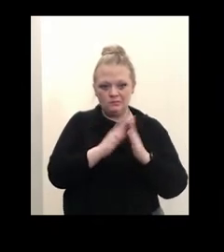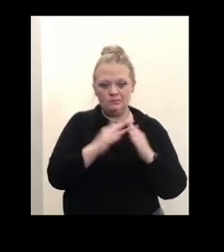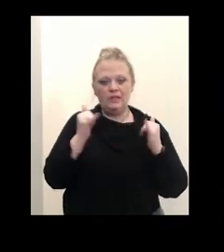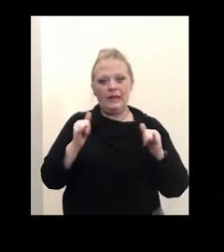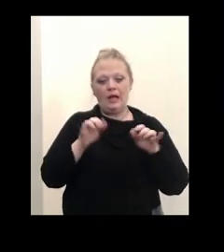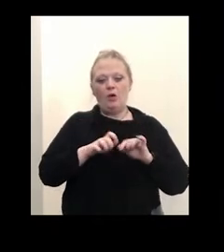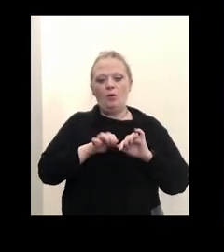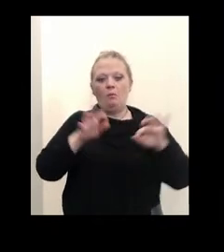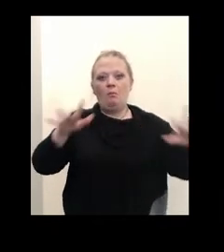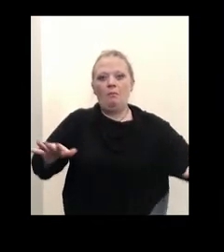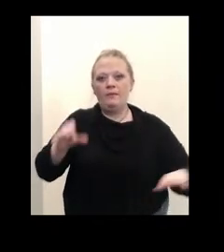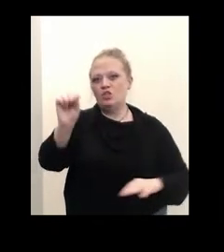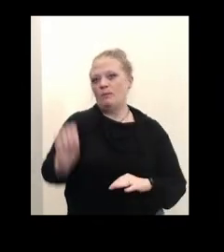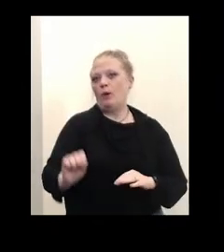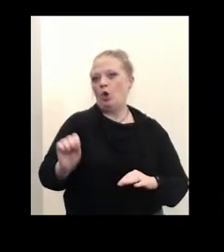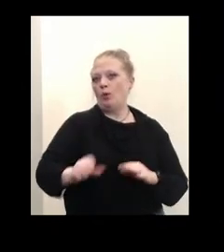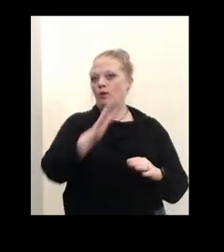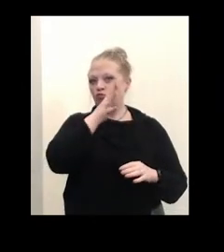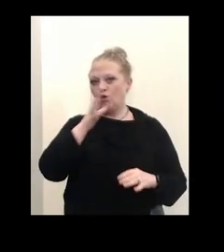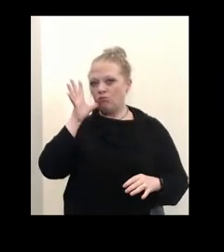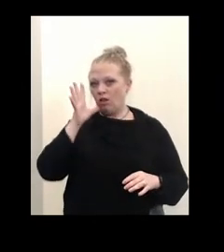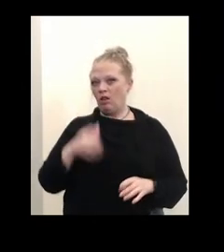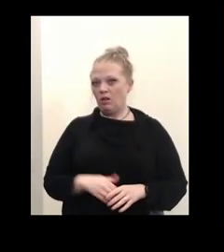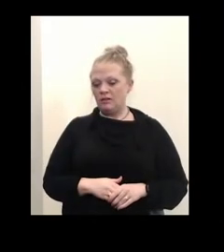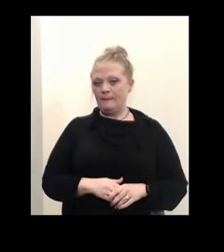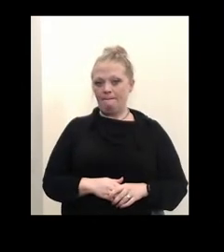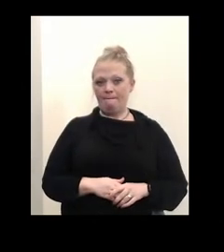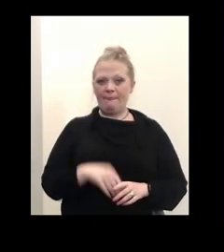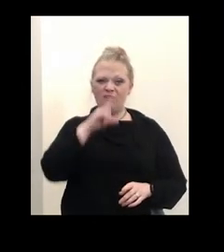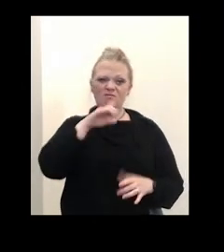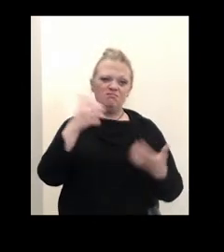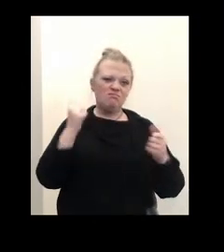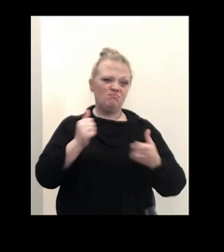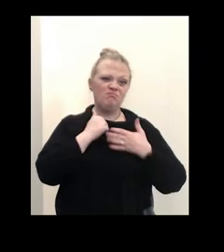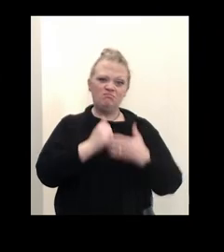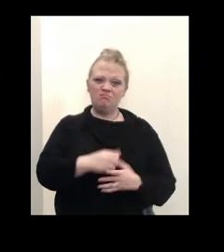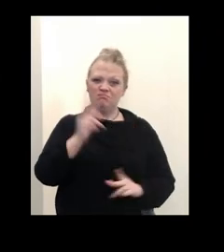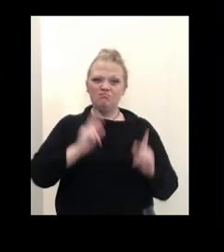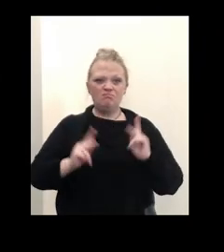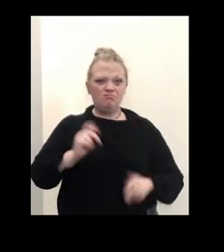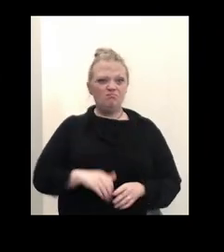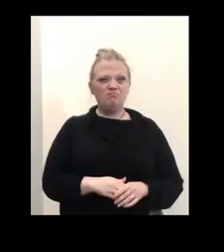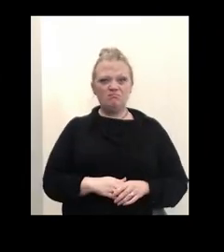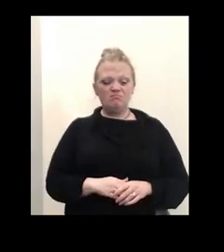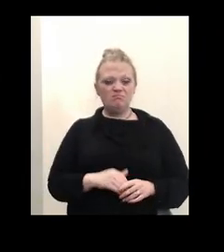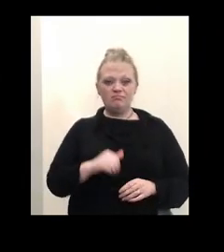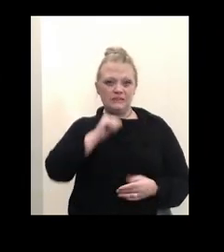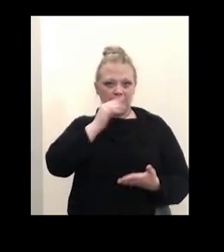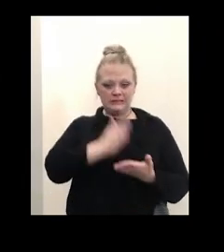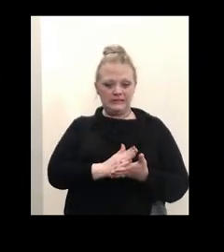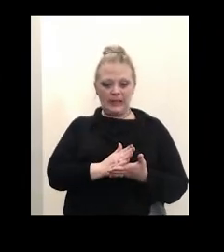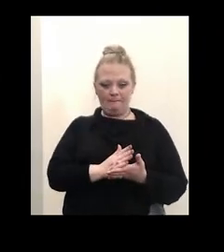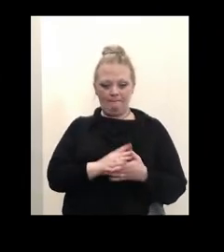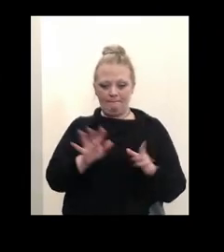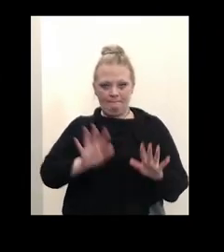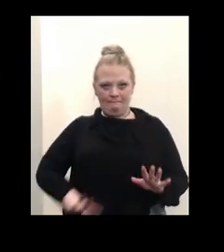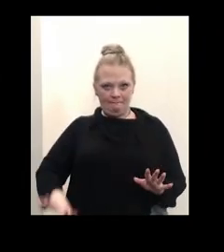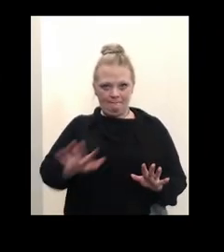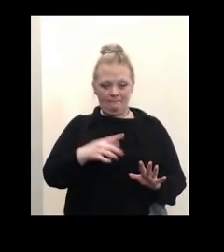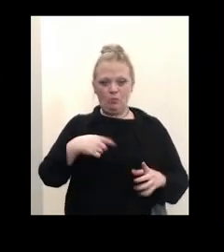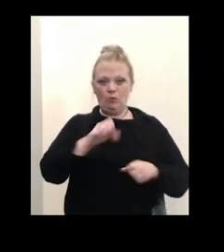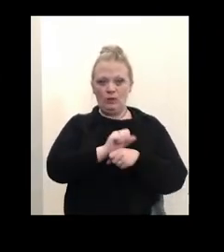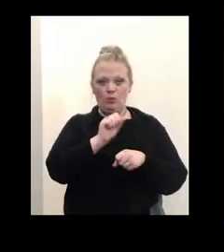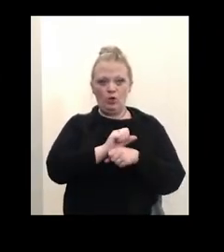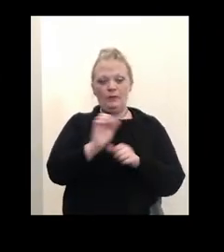communities. So we are really trying to help people mask up. And it doesn't stop there. We've been working behind